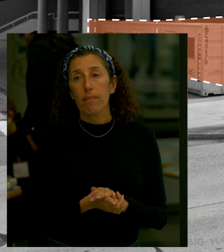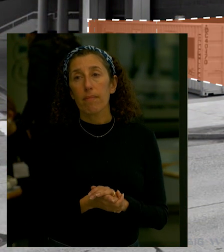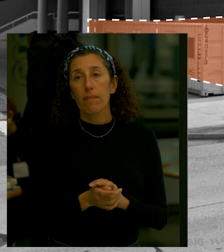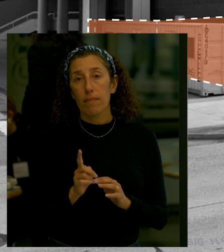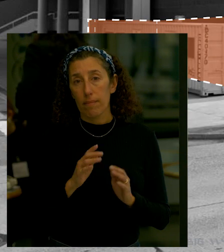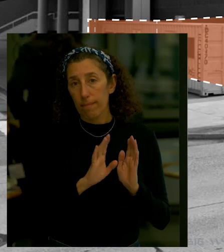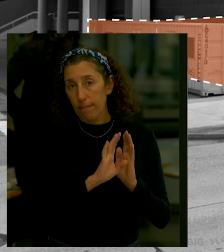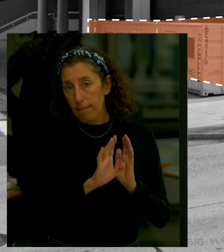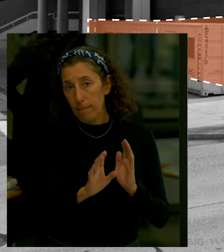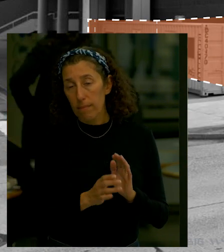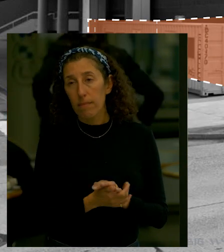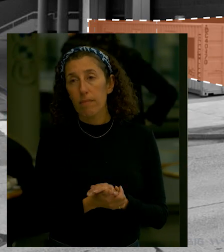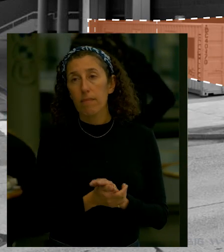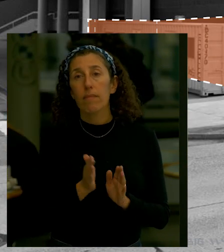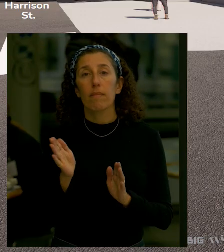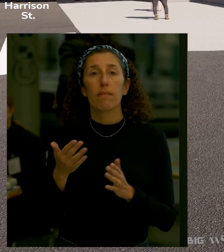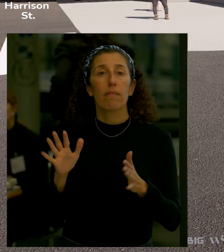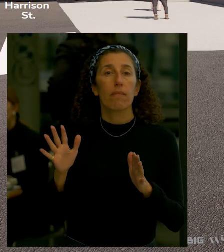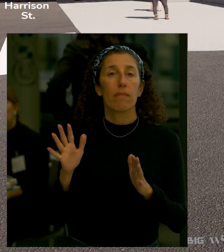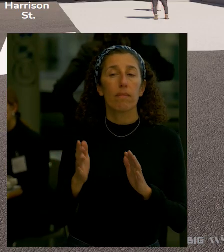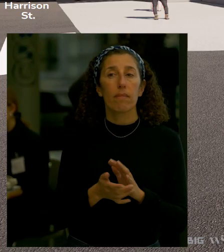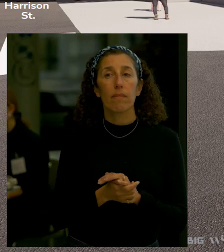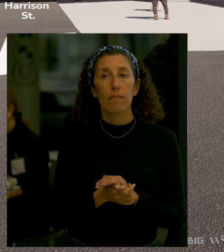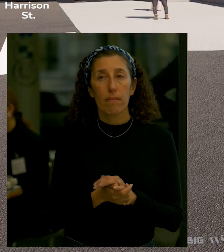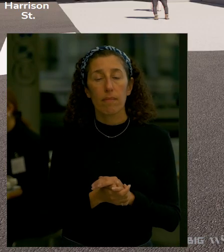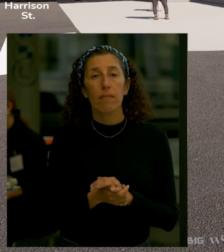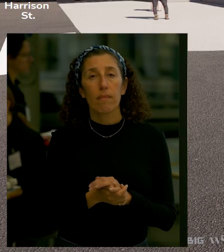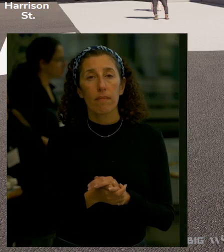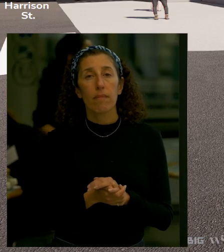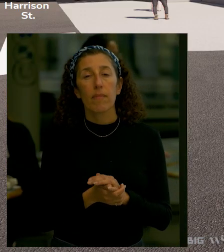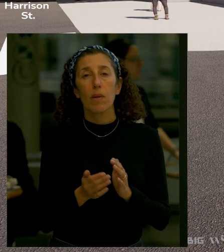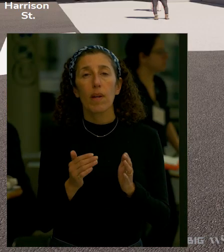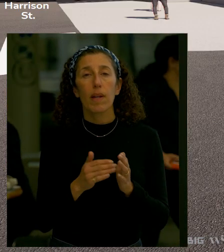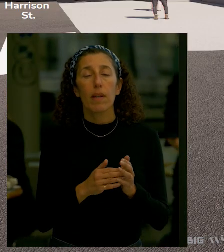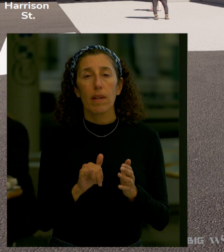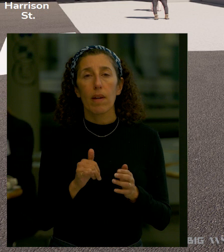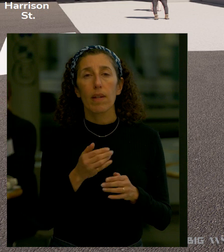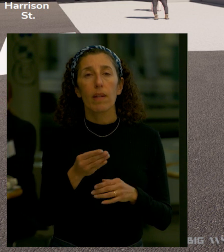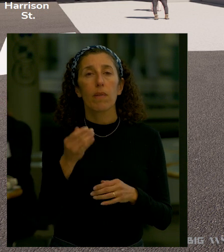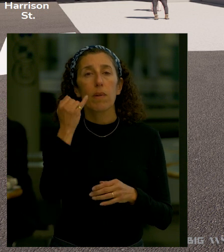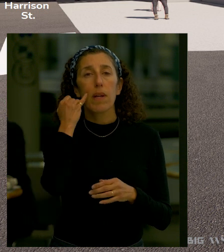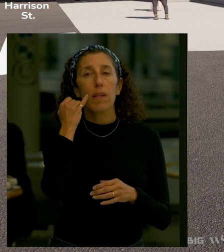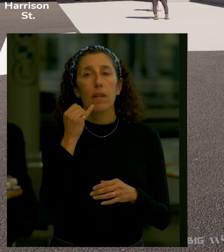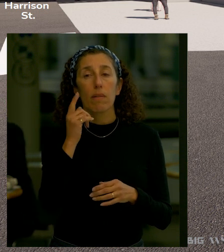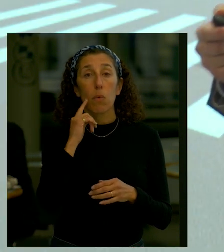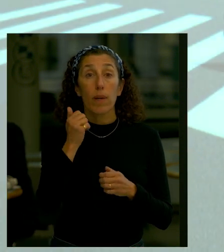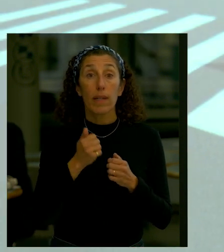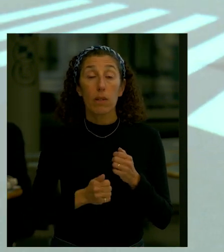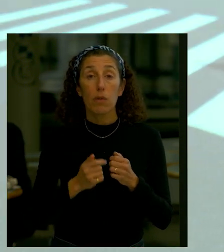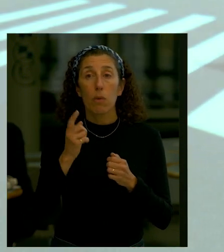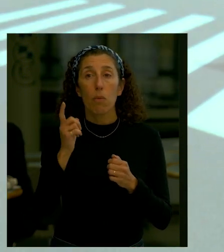there's where they're going go and the representation again building the project elements adjacent to the buildings literally